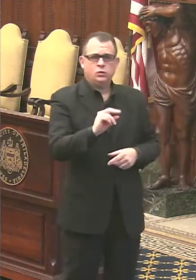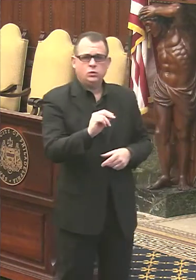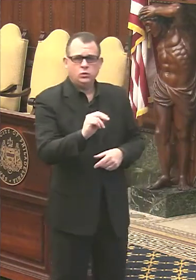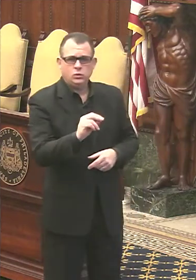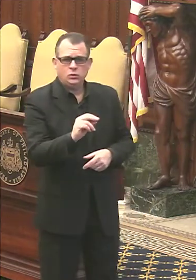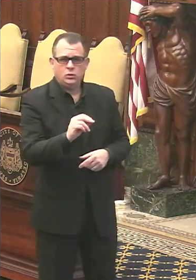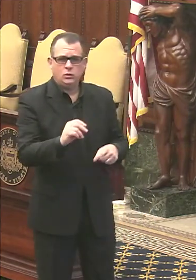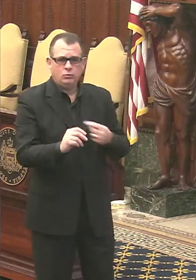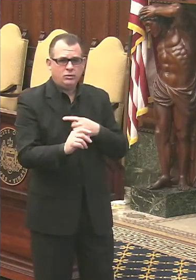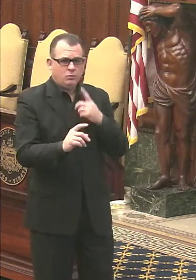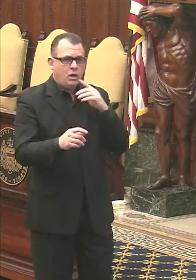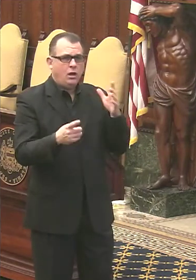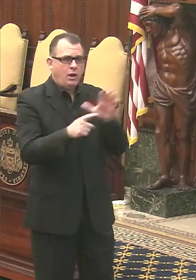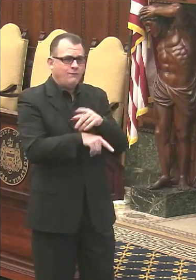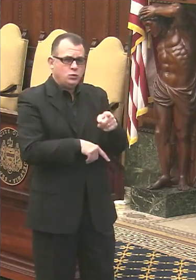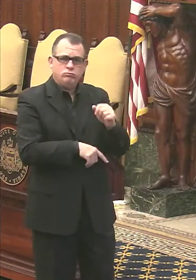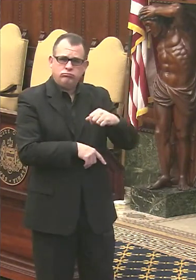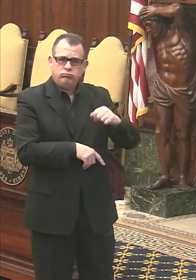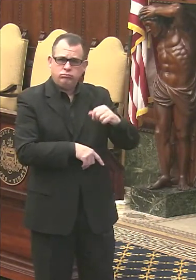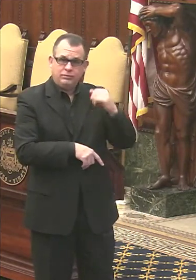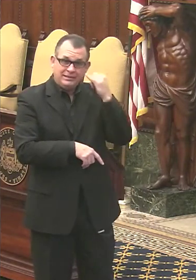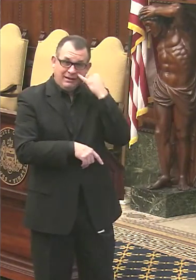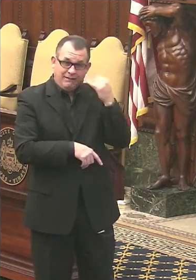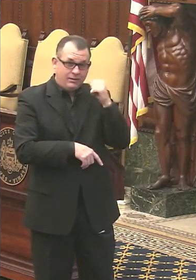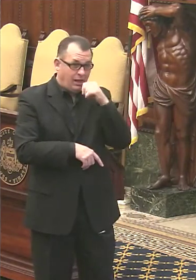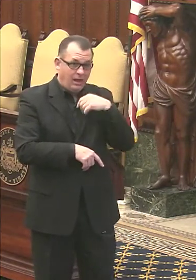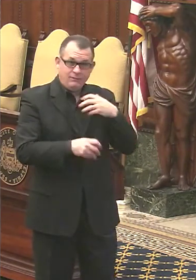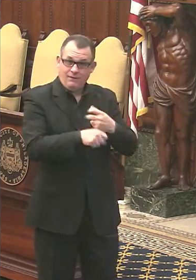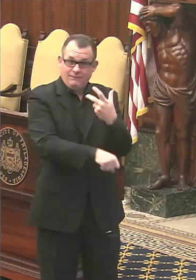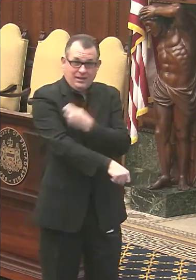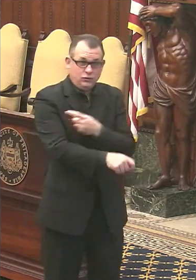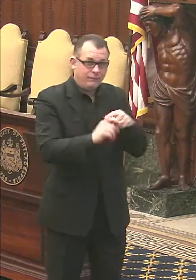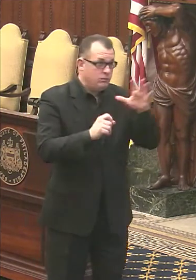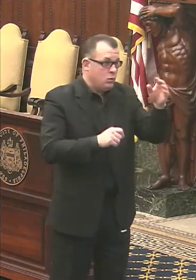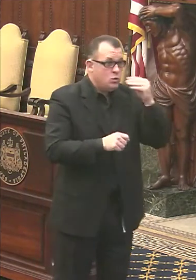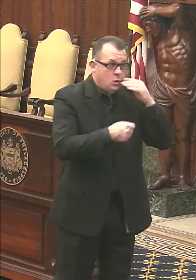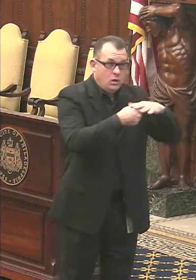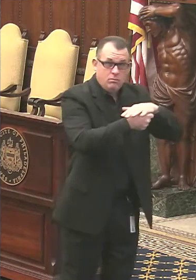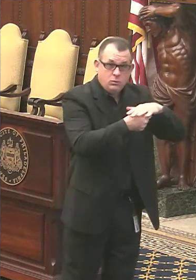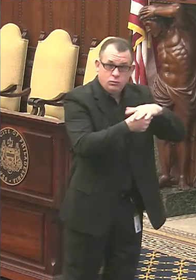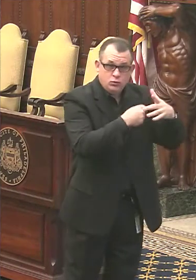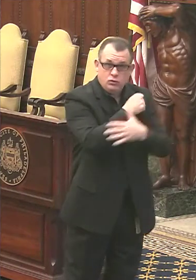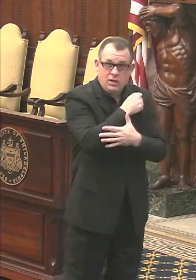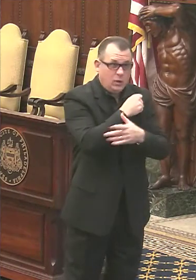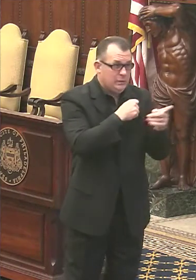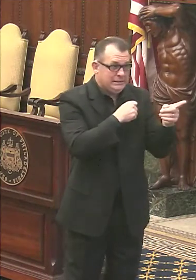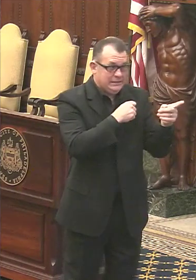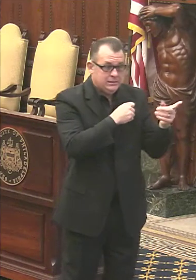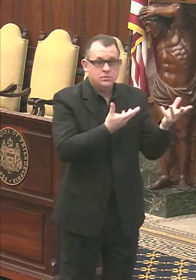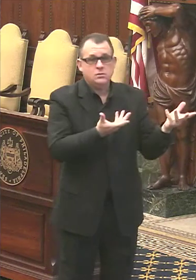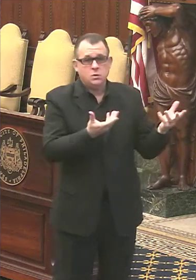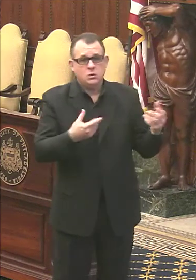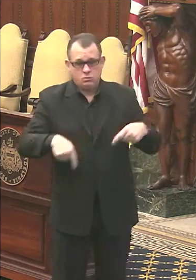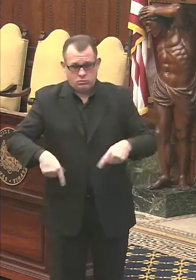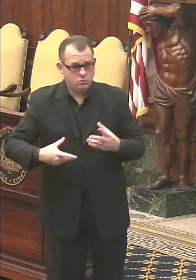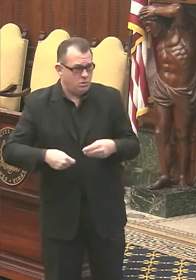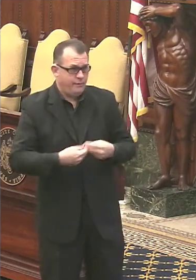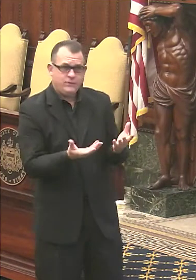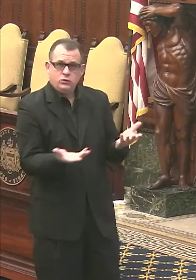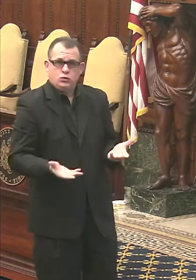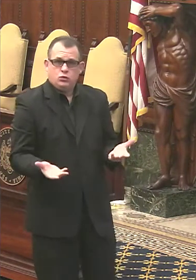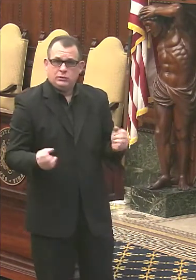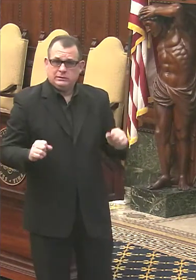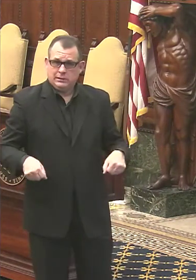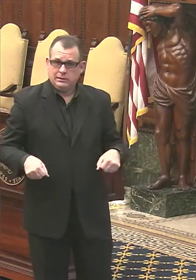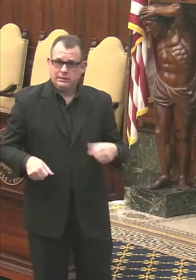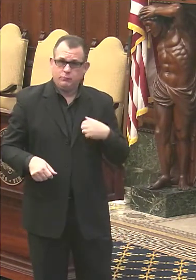will cover them if they have not gotten a vaccine from their other, uh, from the county where they live. So we're